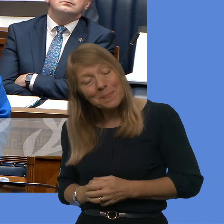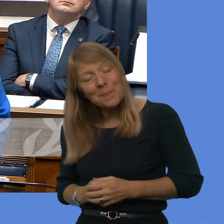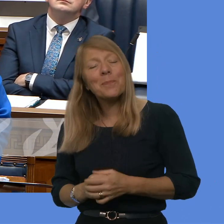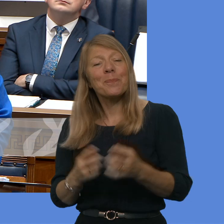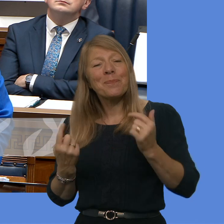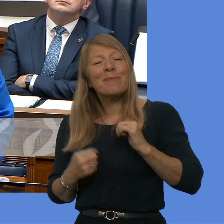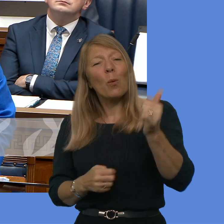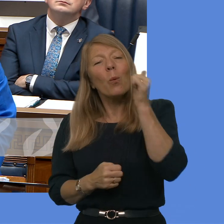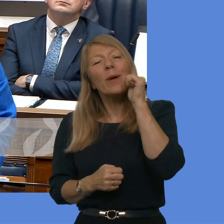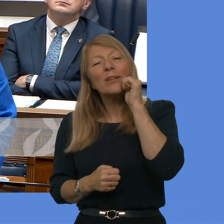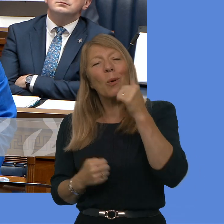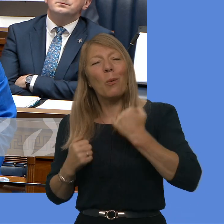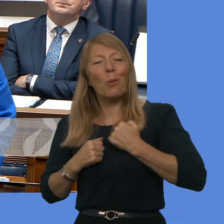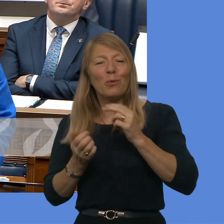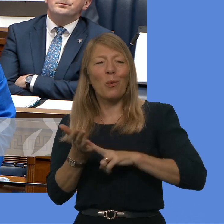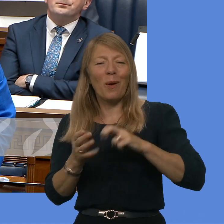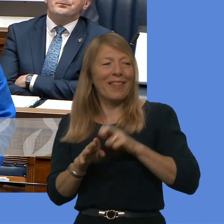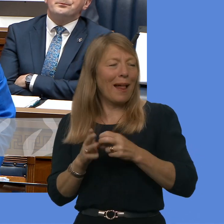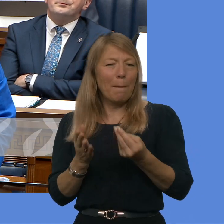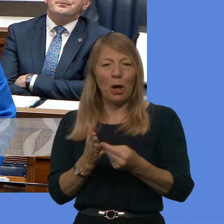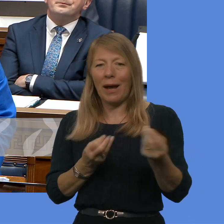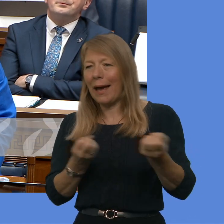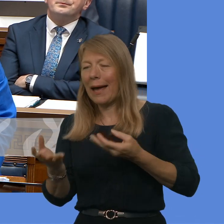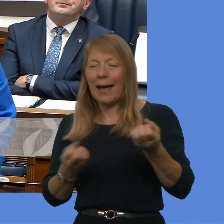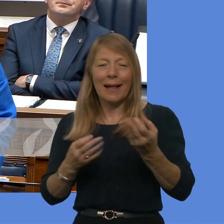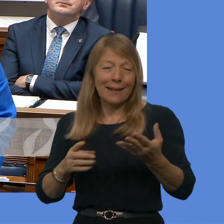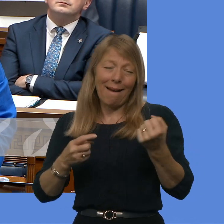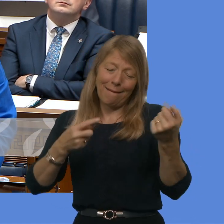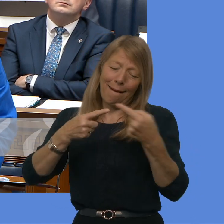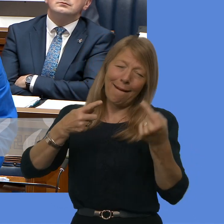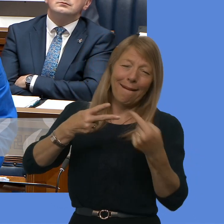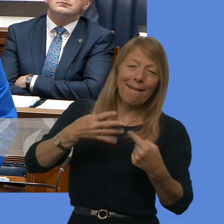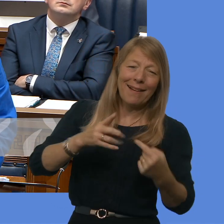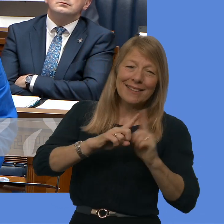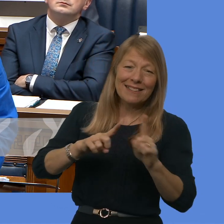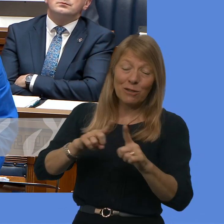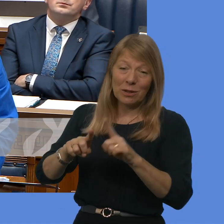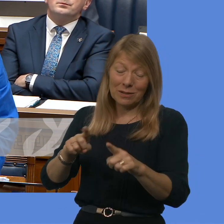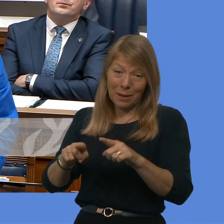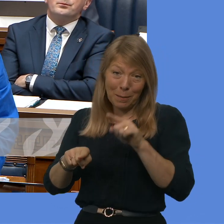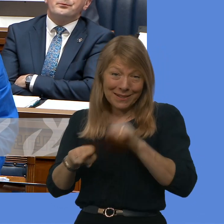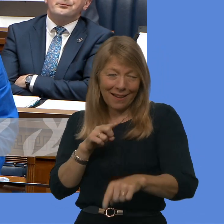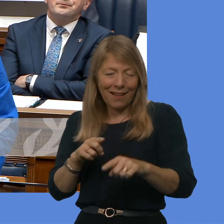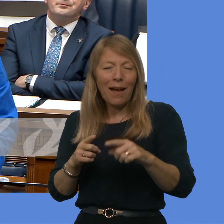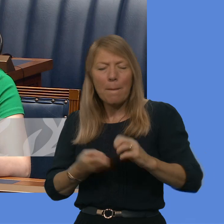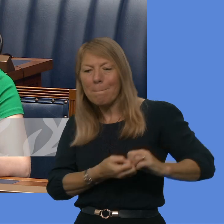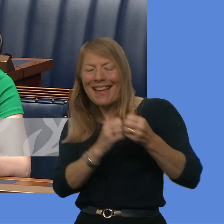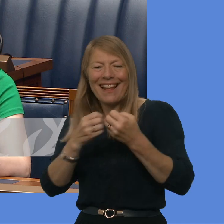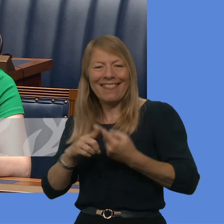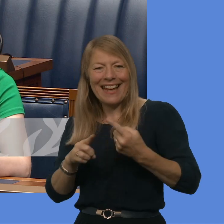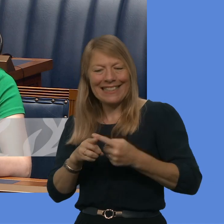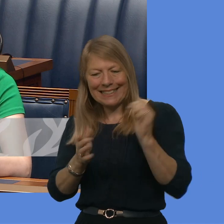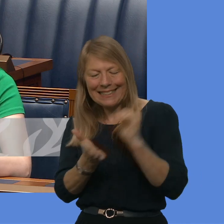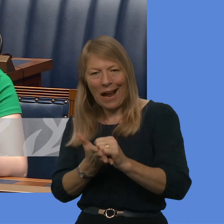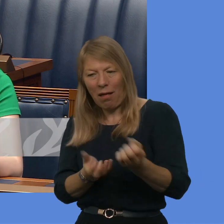aspects of it that do impact in relation to that, particularly in relation to the exporting and exporting of goods and the manufacturing of